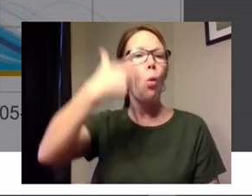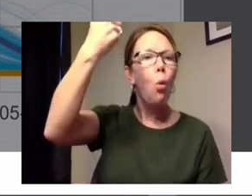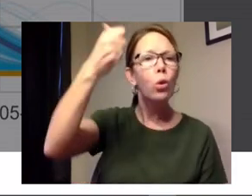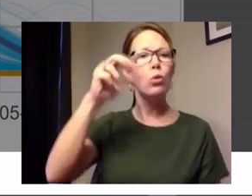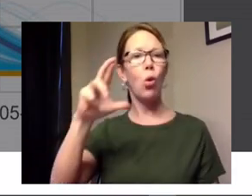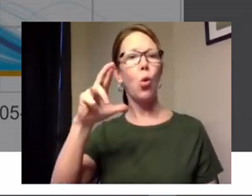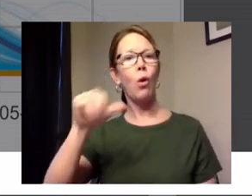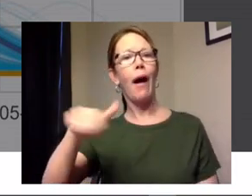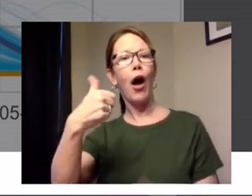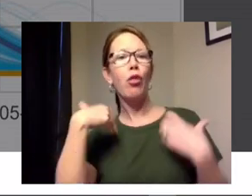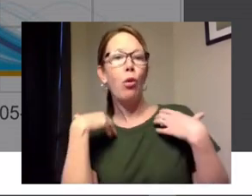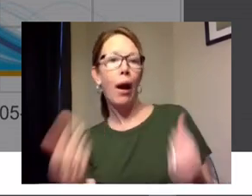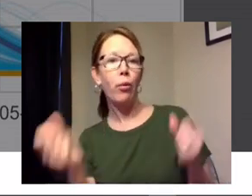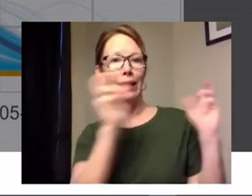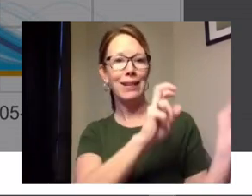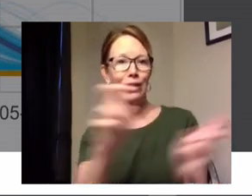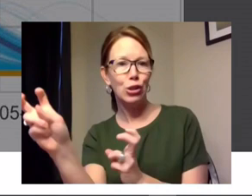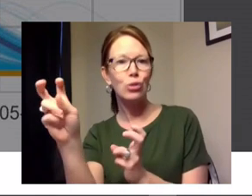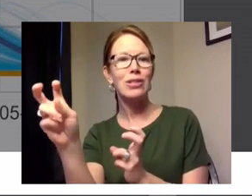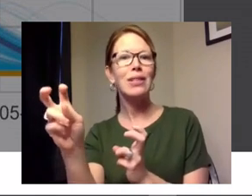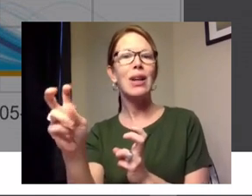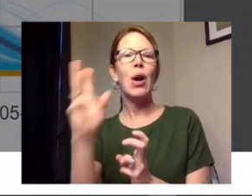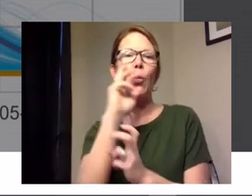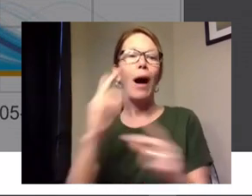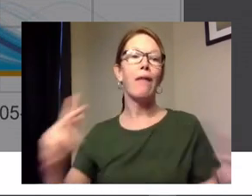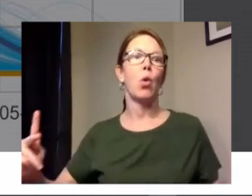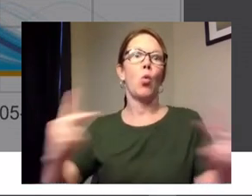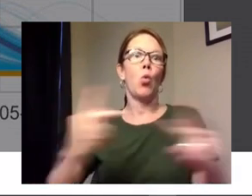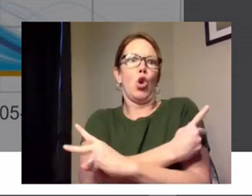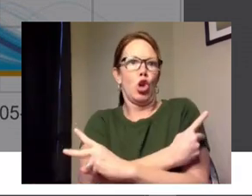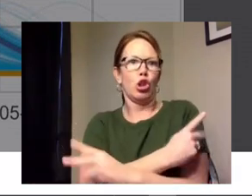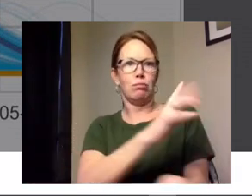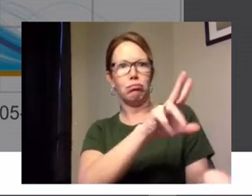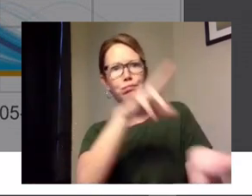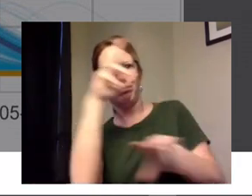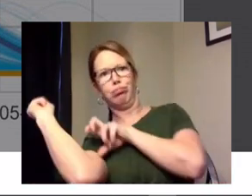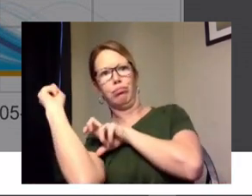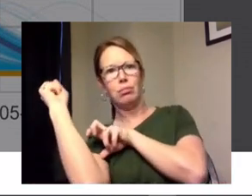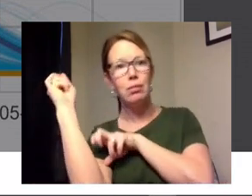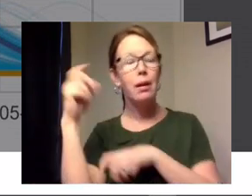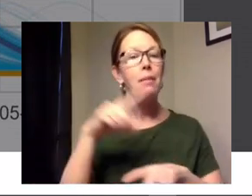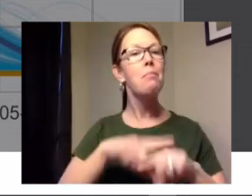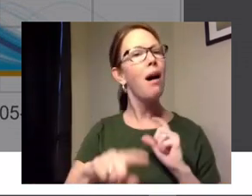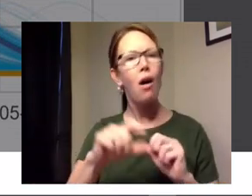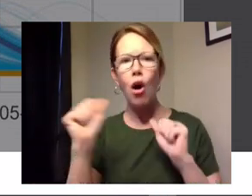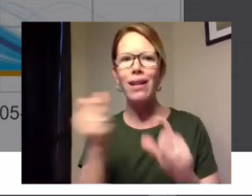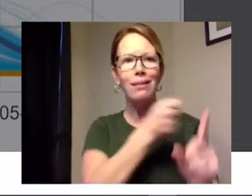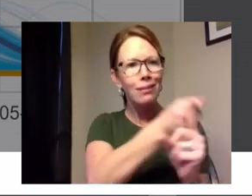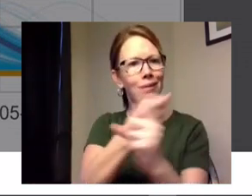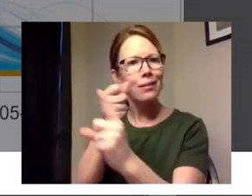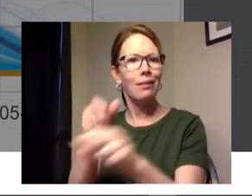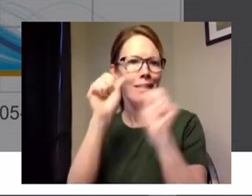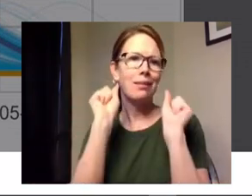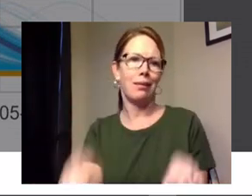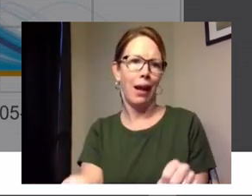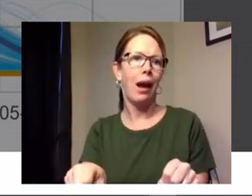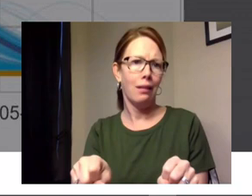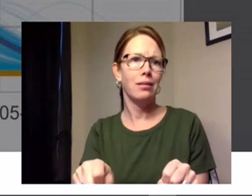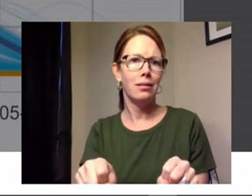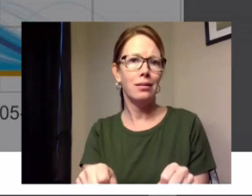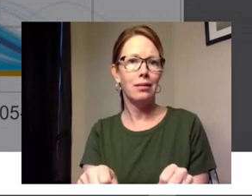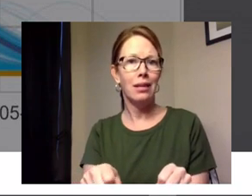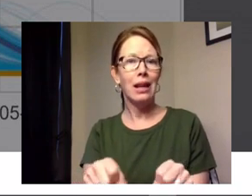are more likely to experience the worst symptoms but this is why it's so important that each of us as